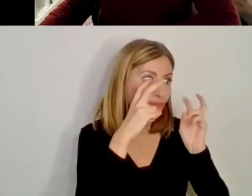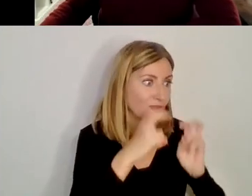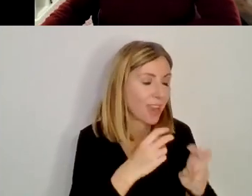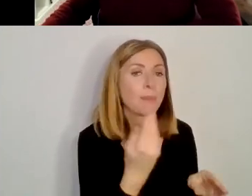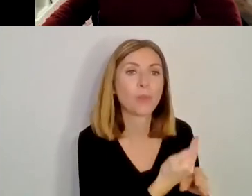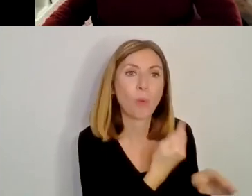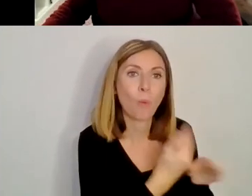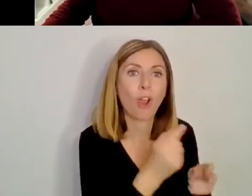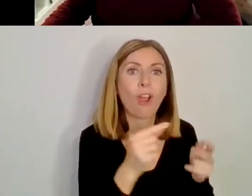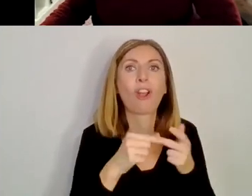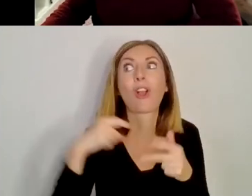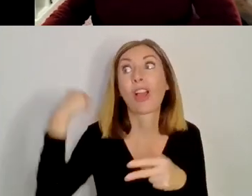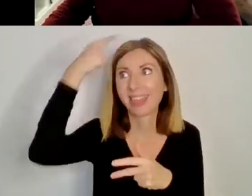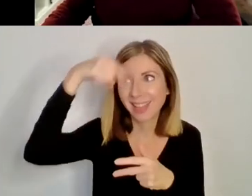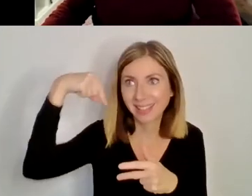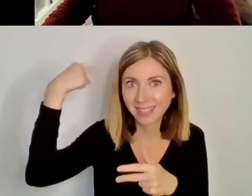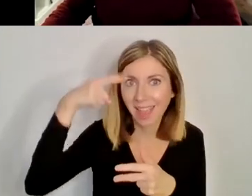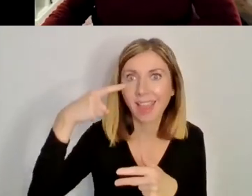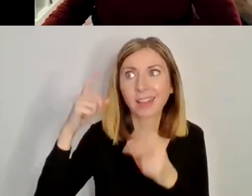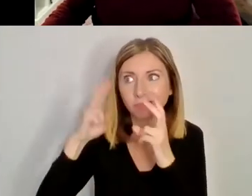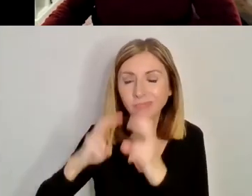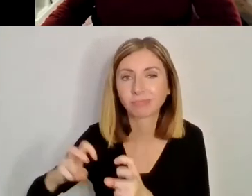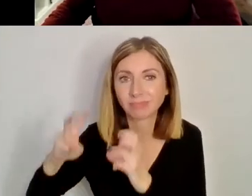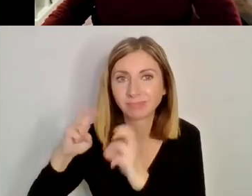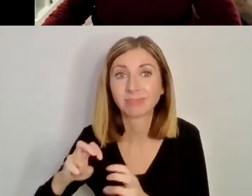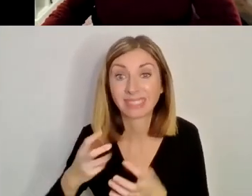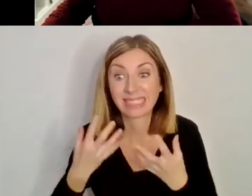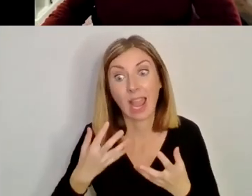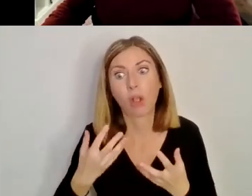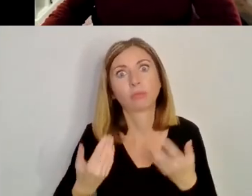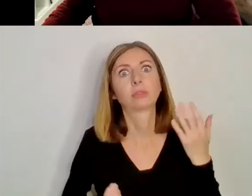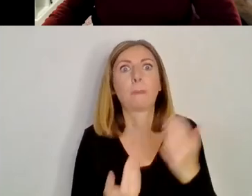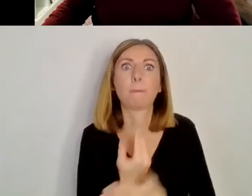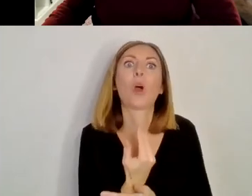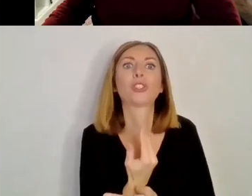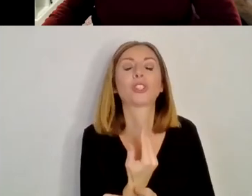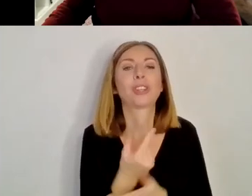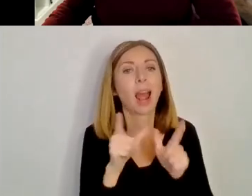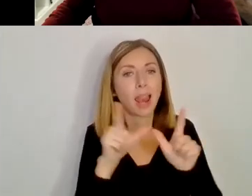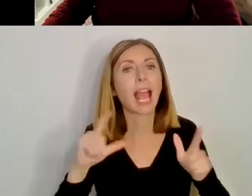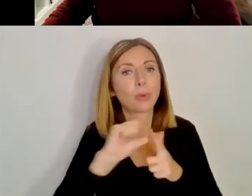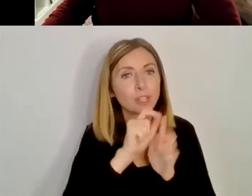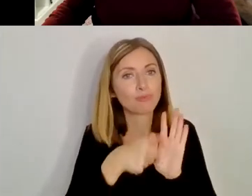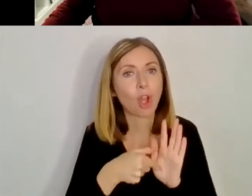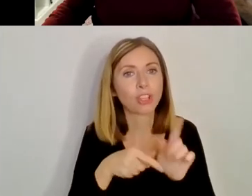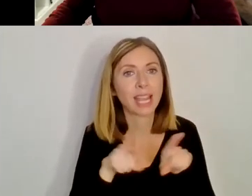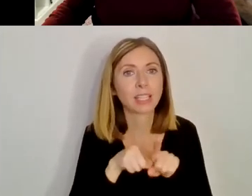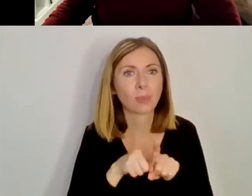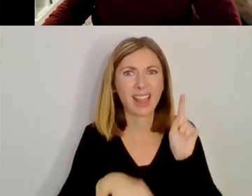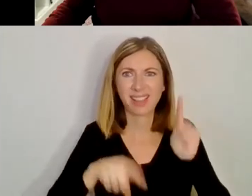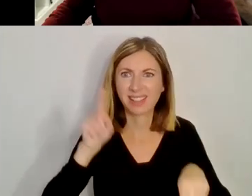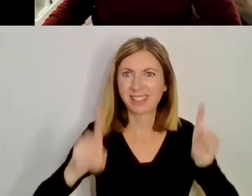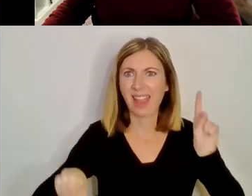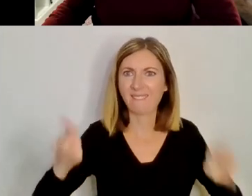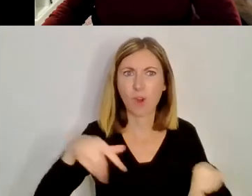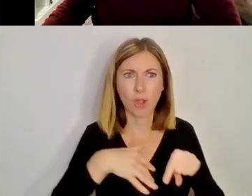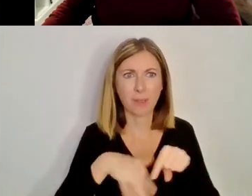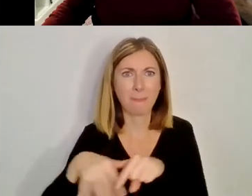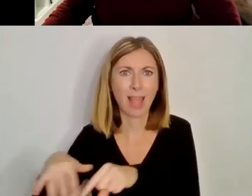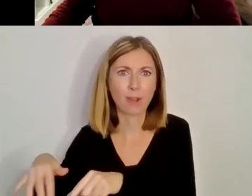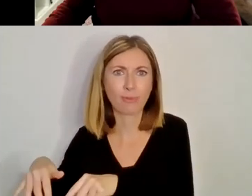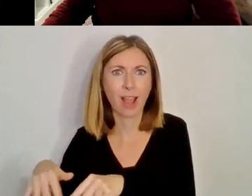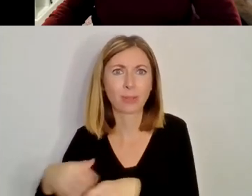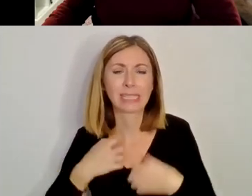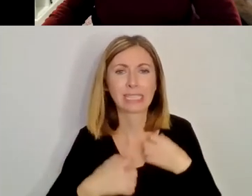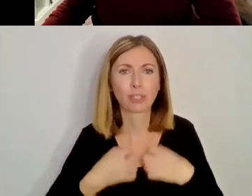up to the present day on language projects. So, I mean, I think the diversity of our opinion here would be very important. So Meg,